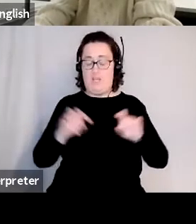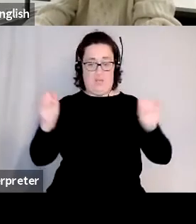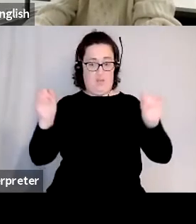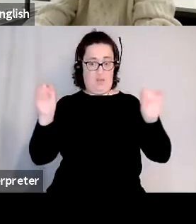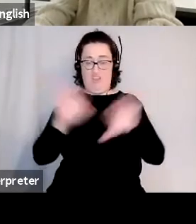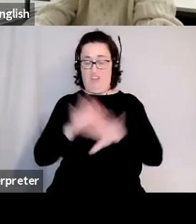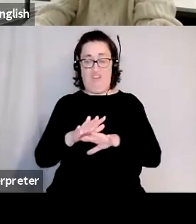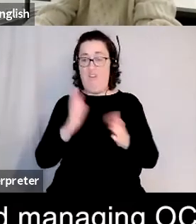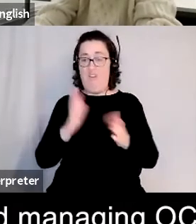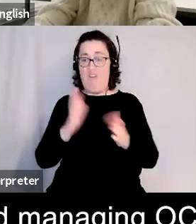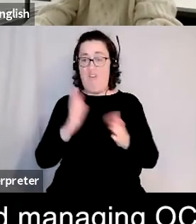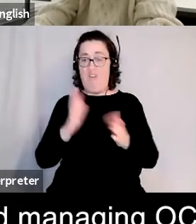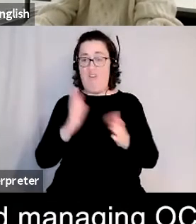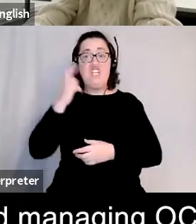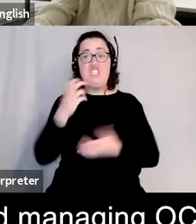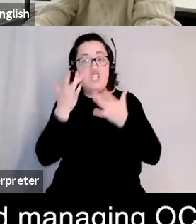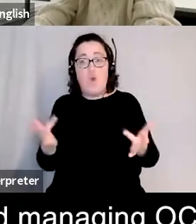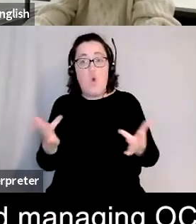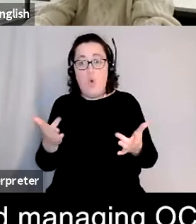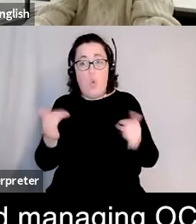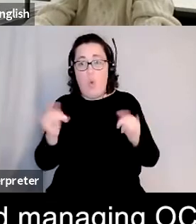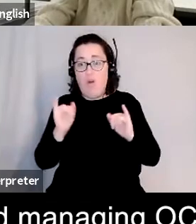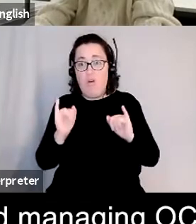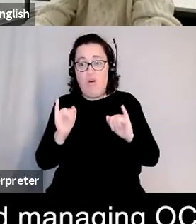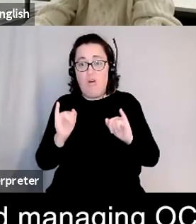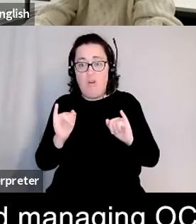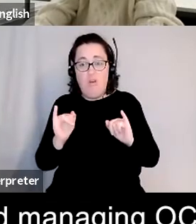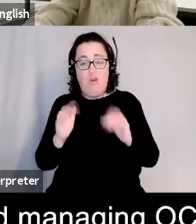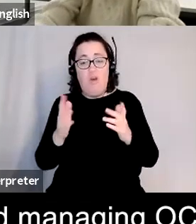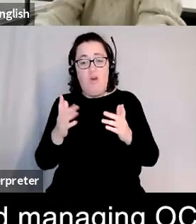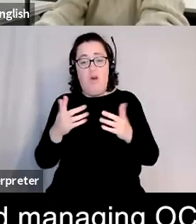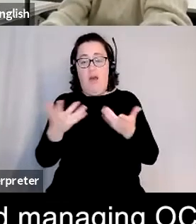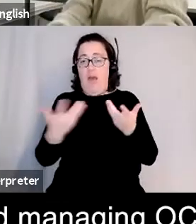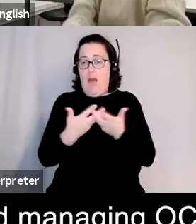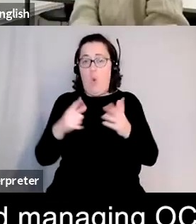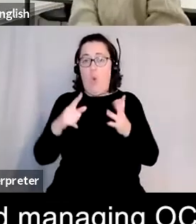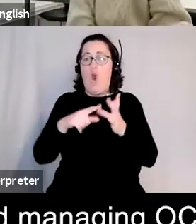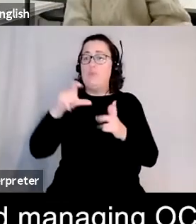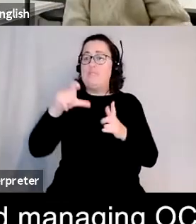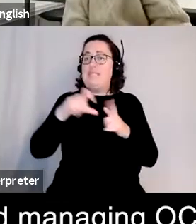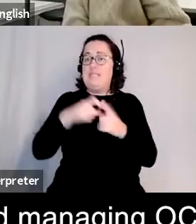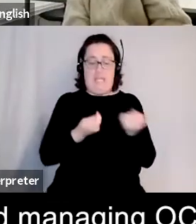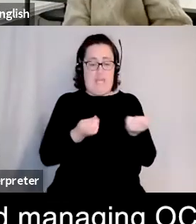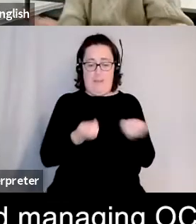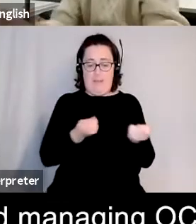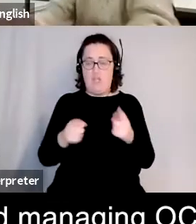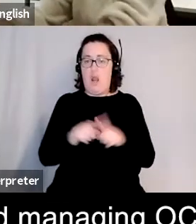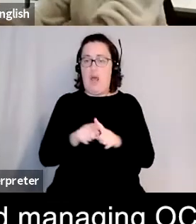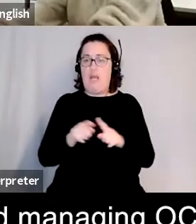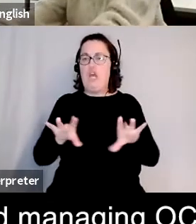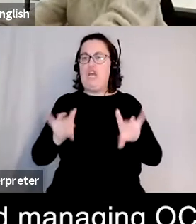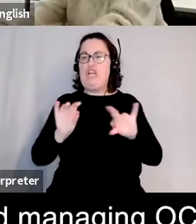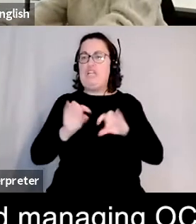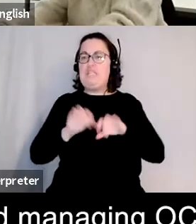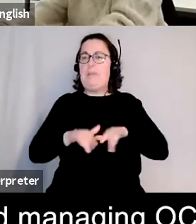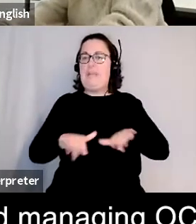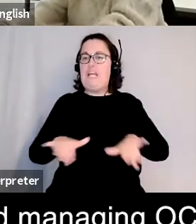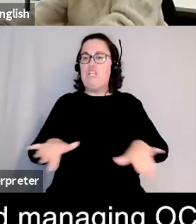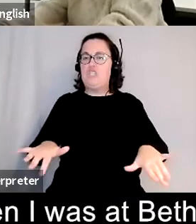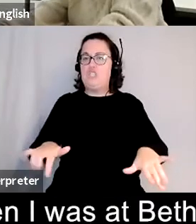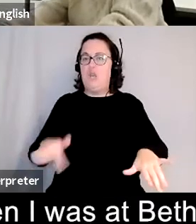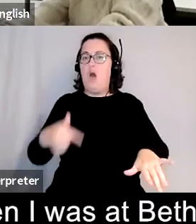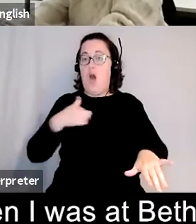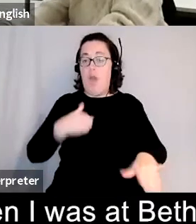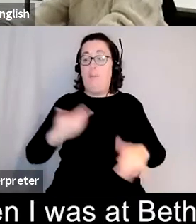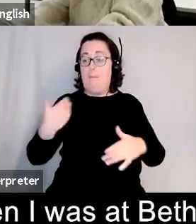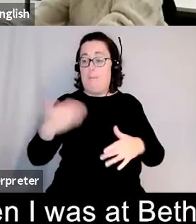um it's been hard managing ocd issues so contamination issues that i'd learned